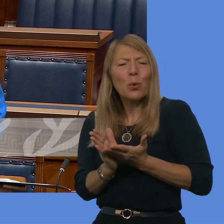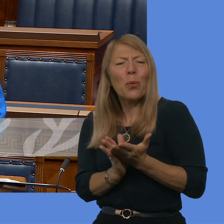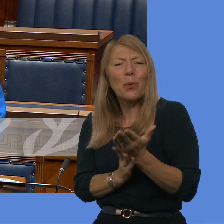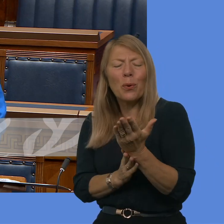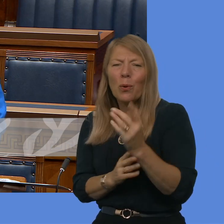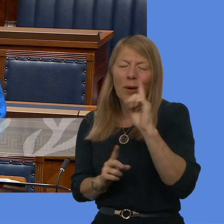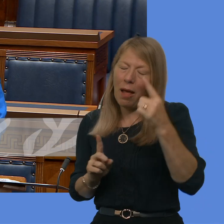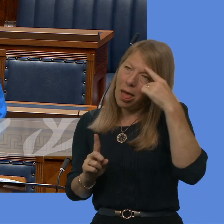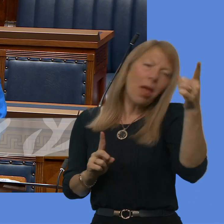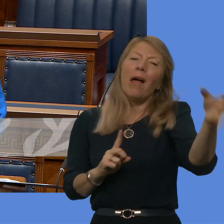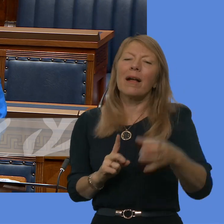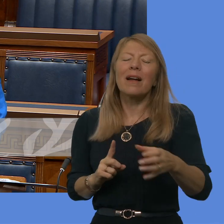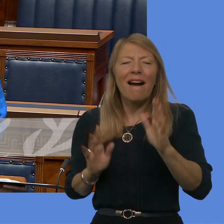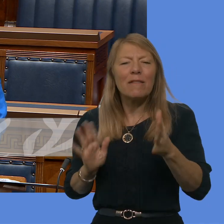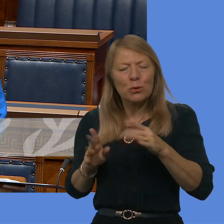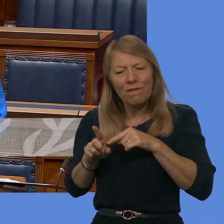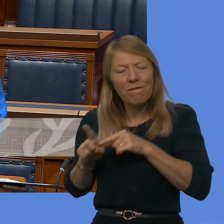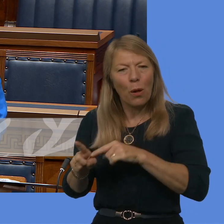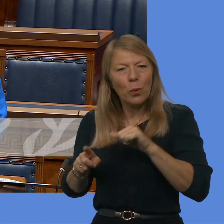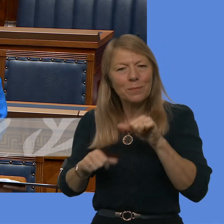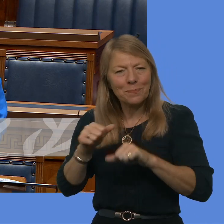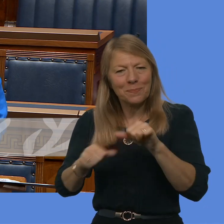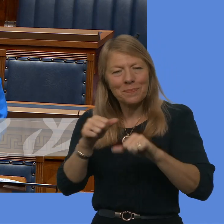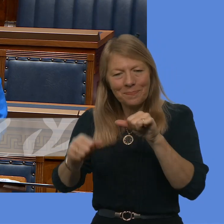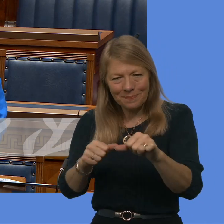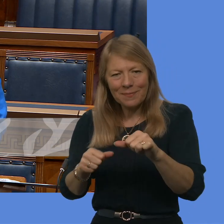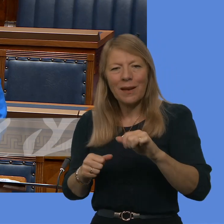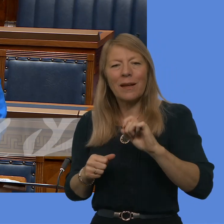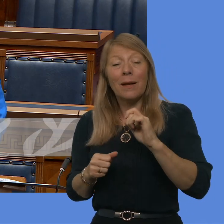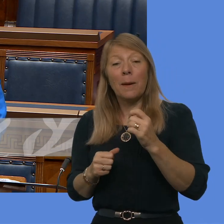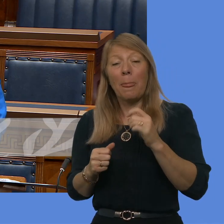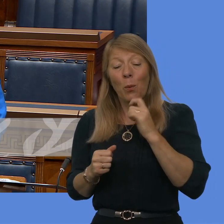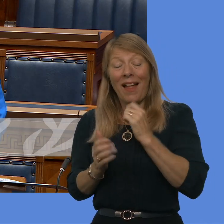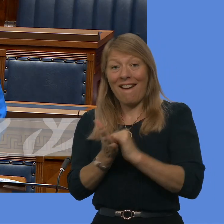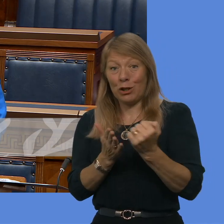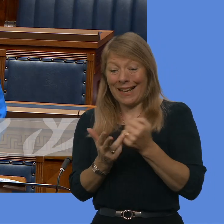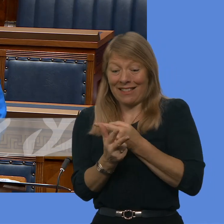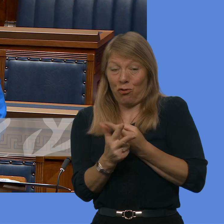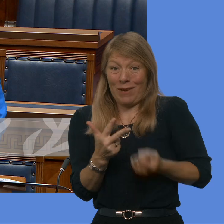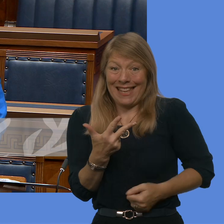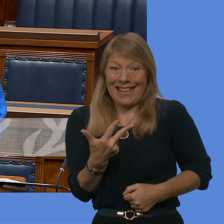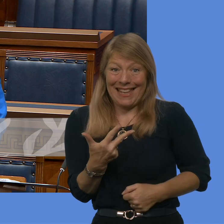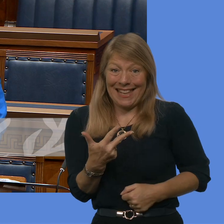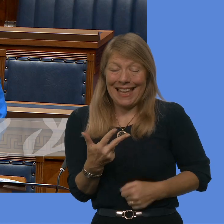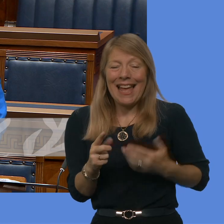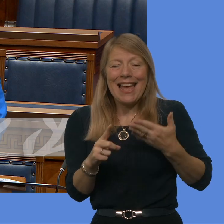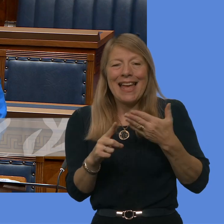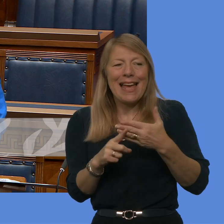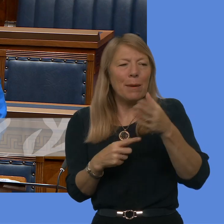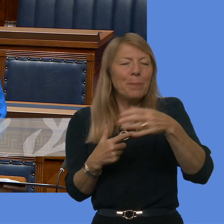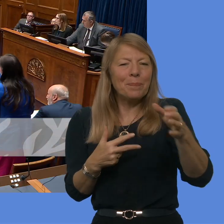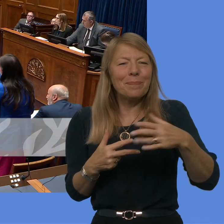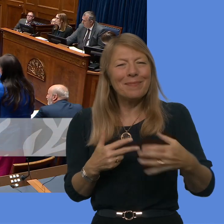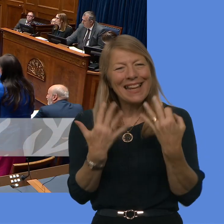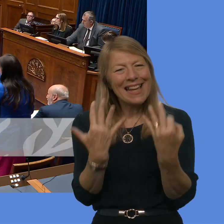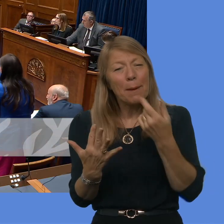There will be three different recruitment competitions, but all operating at the same time, with the aim of recruiting eight individuals, because of